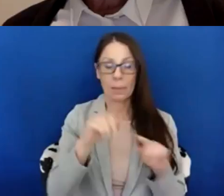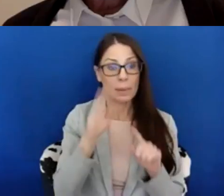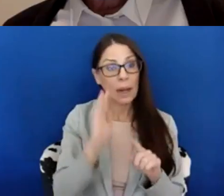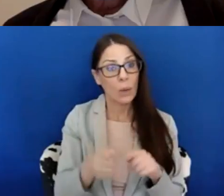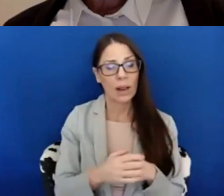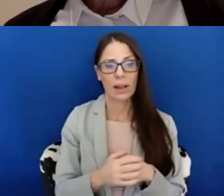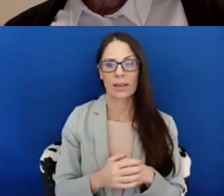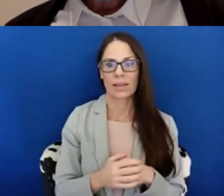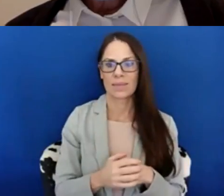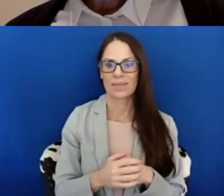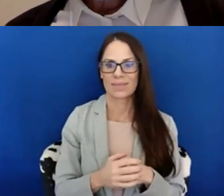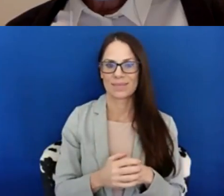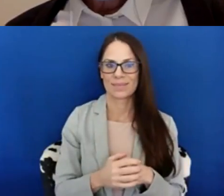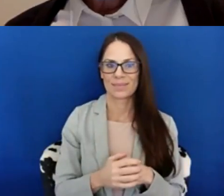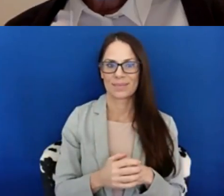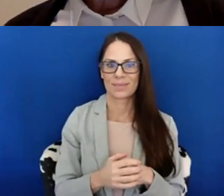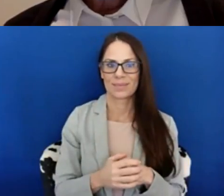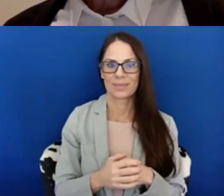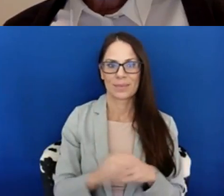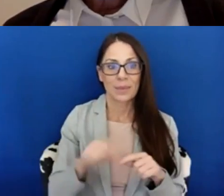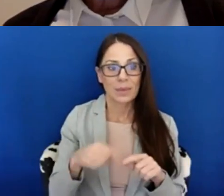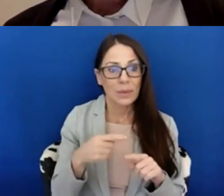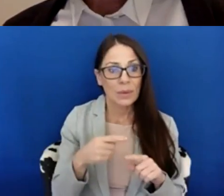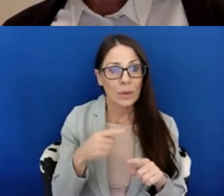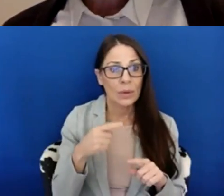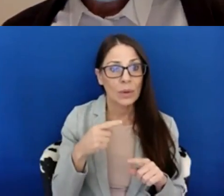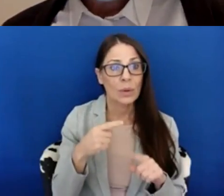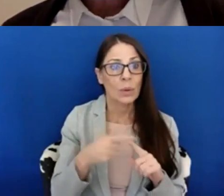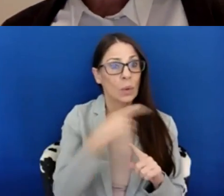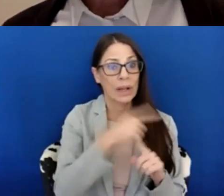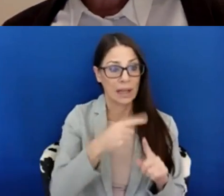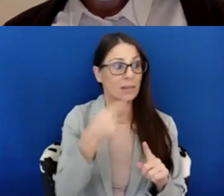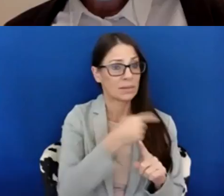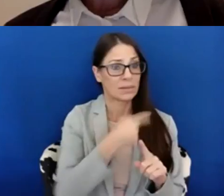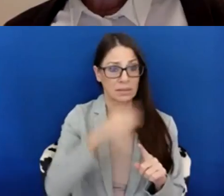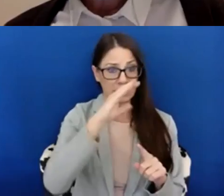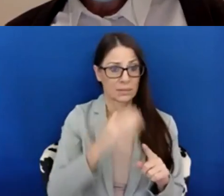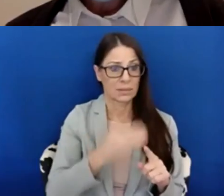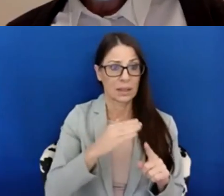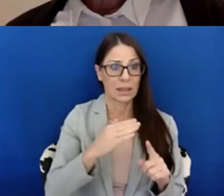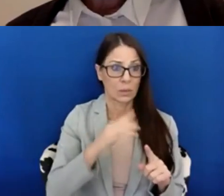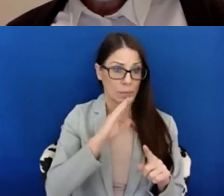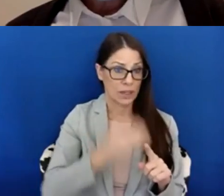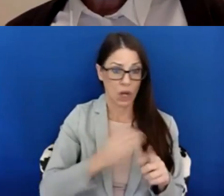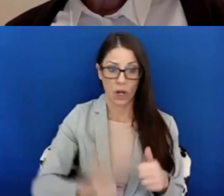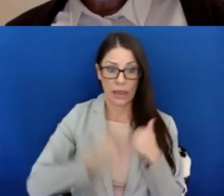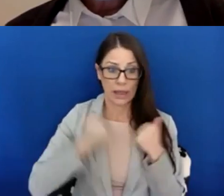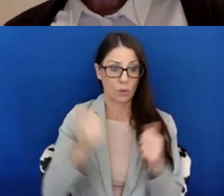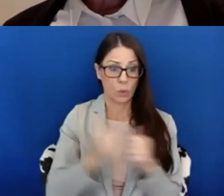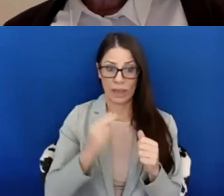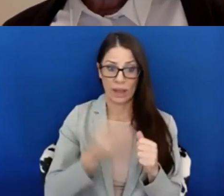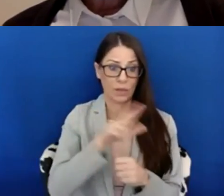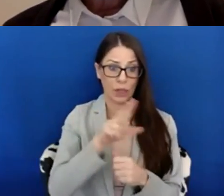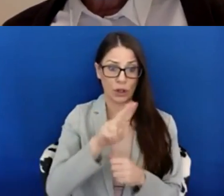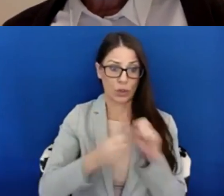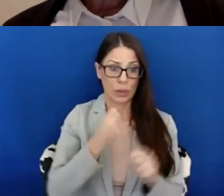is that when Sesha lived at home with us for 32 years, uh, we never thought she would live anywhere else. Uh,